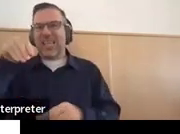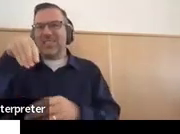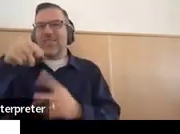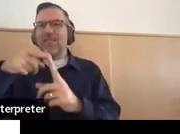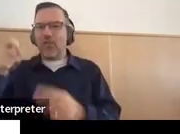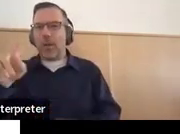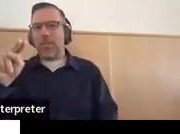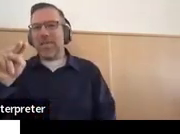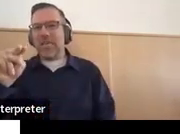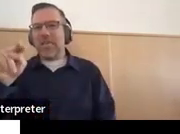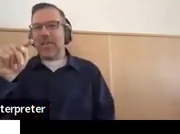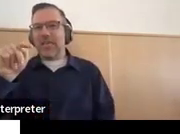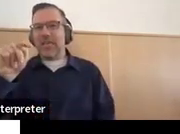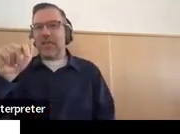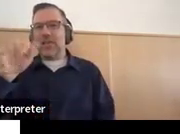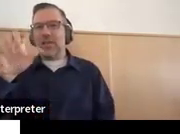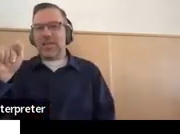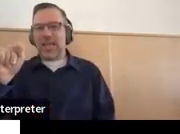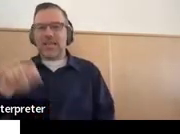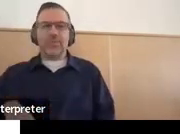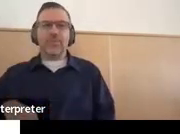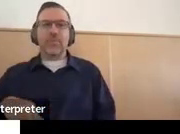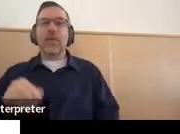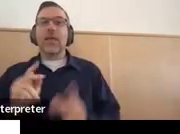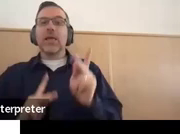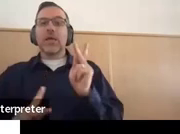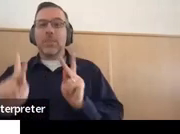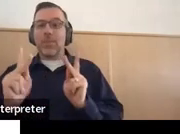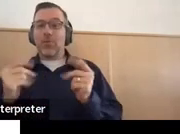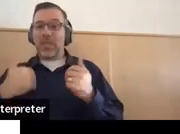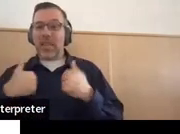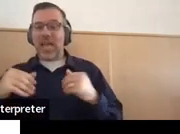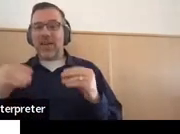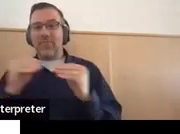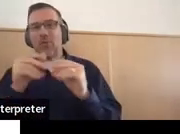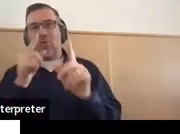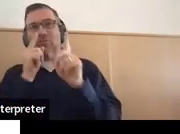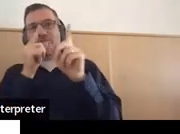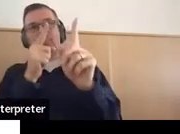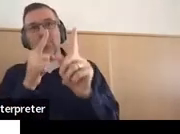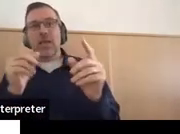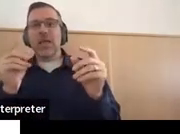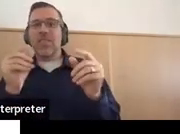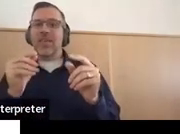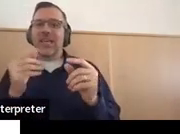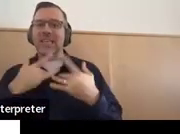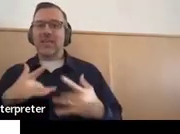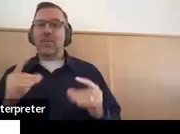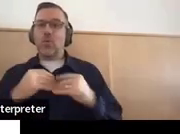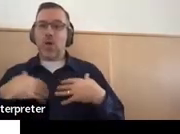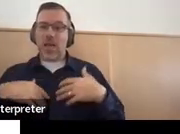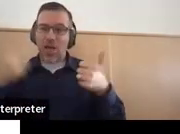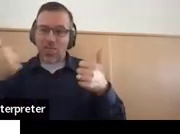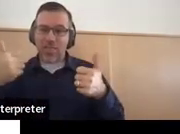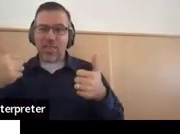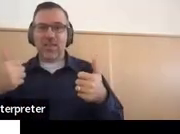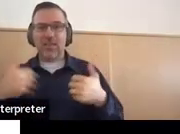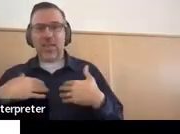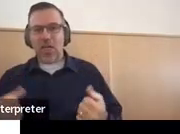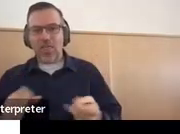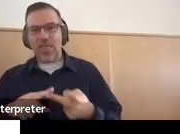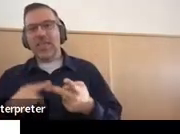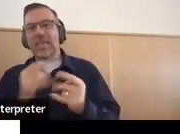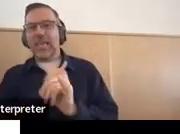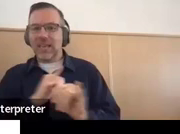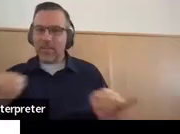People with greater self-determination are healthier, they're more independent, they're more well-adjusted, and